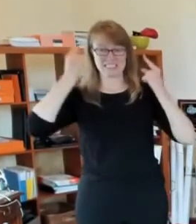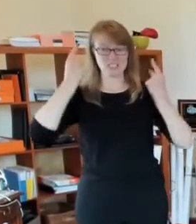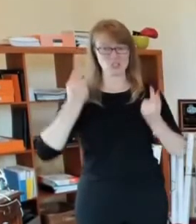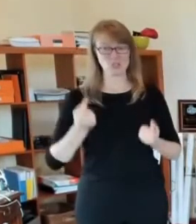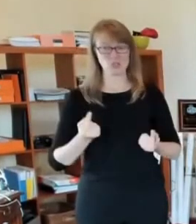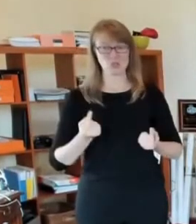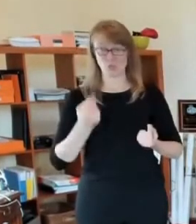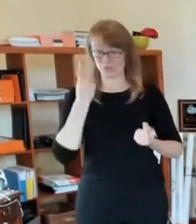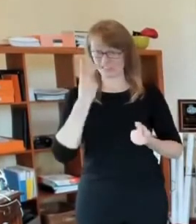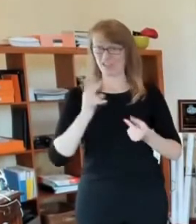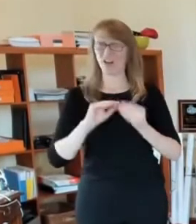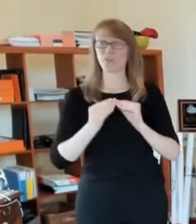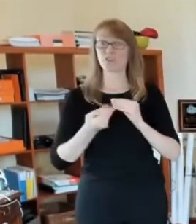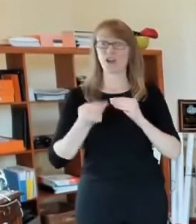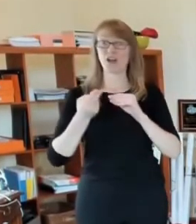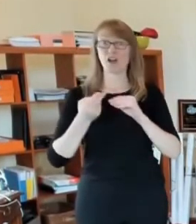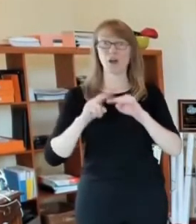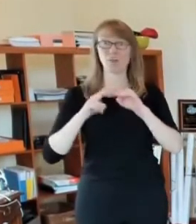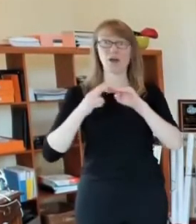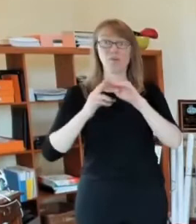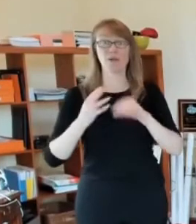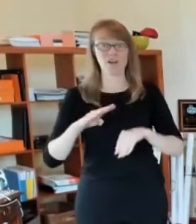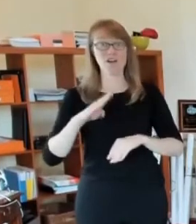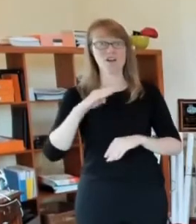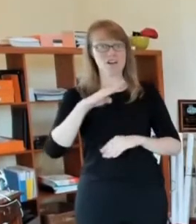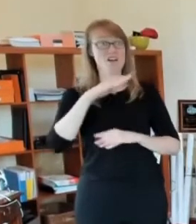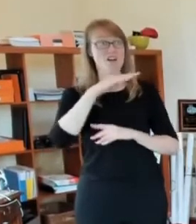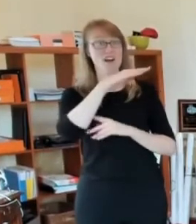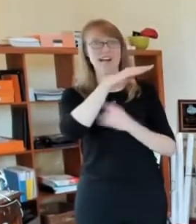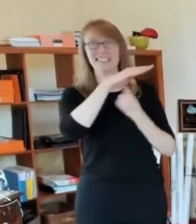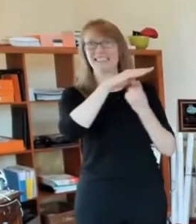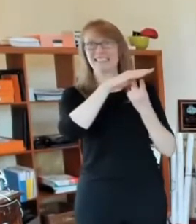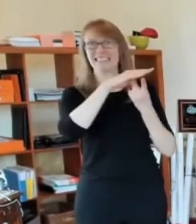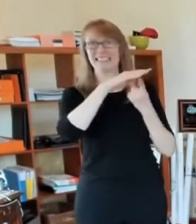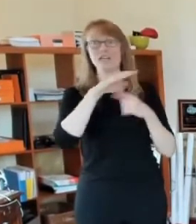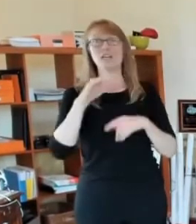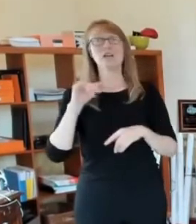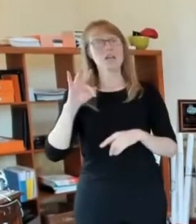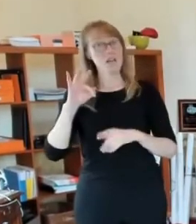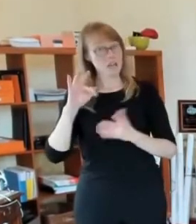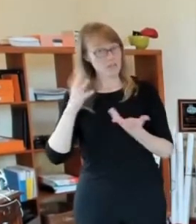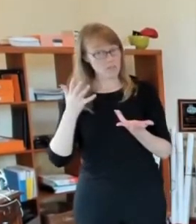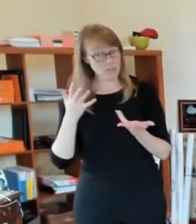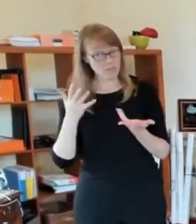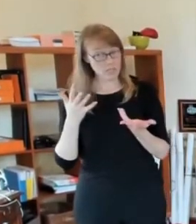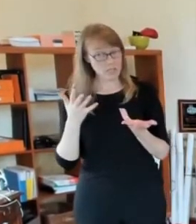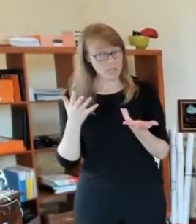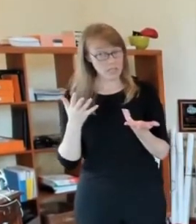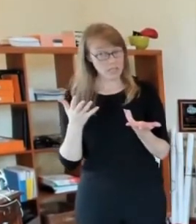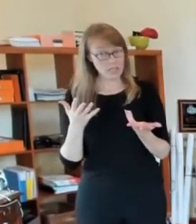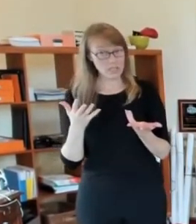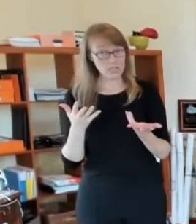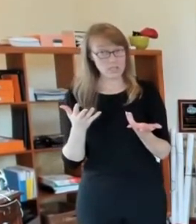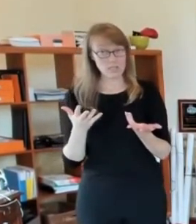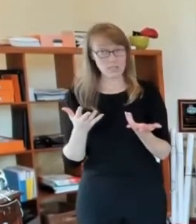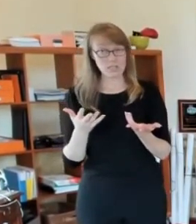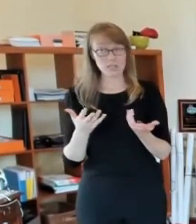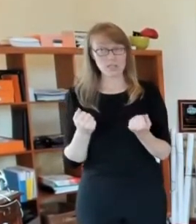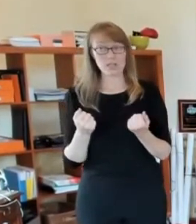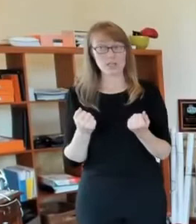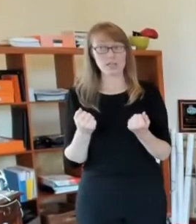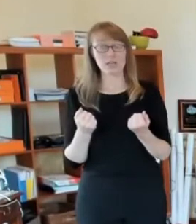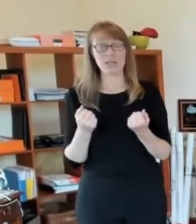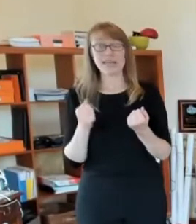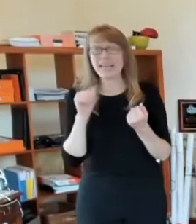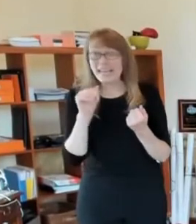up. Um, if we can see a really serious impact as a result of mask wearing,